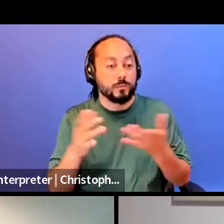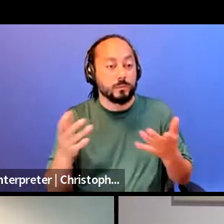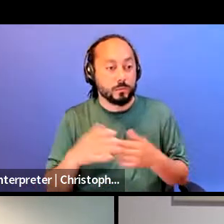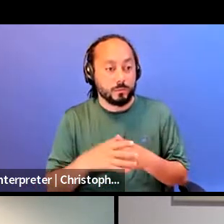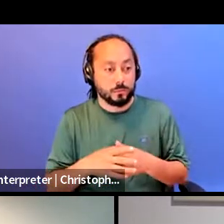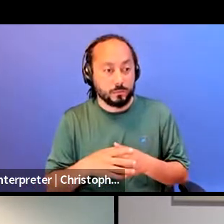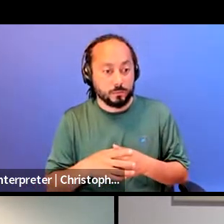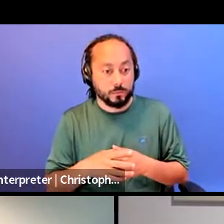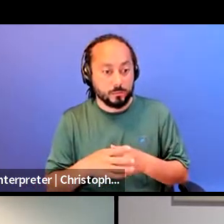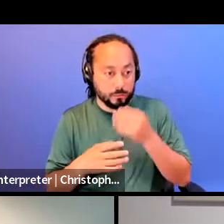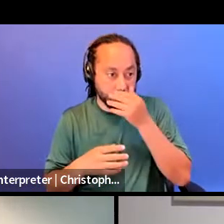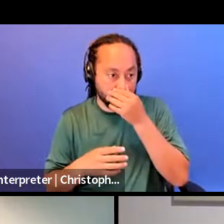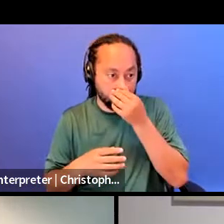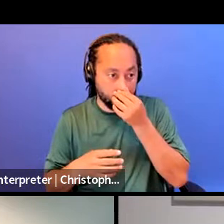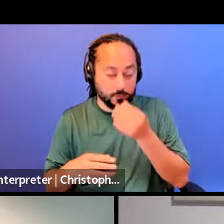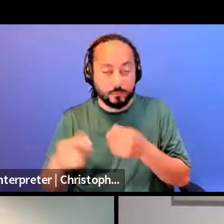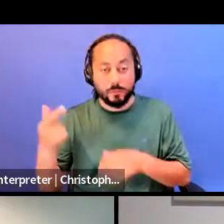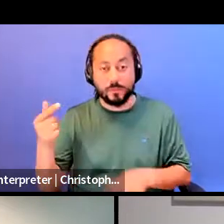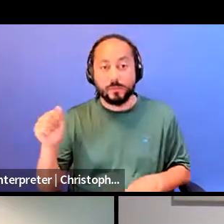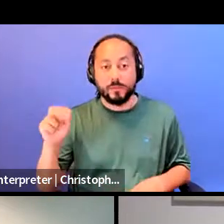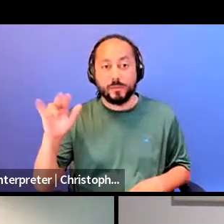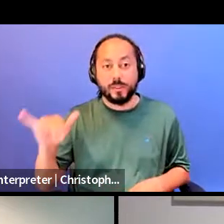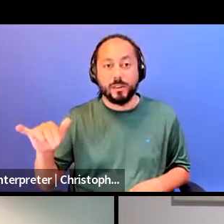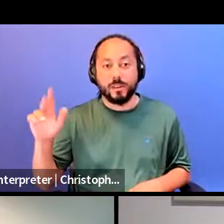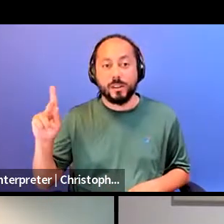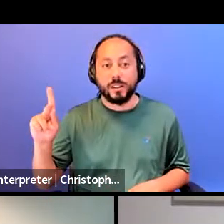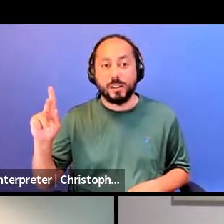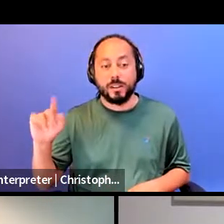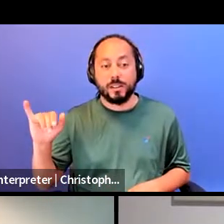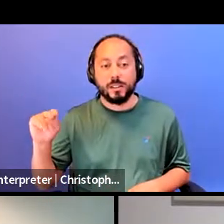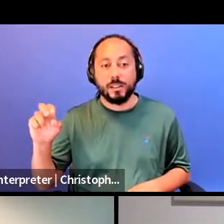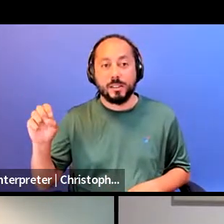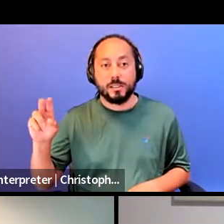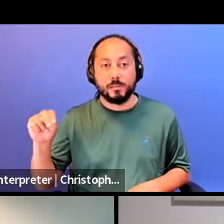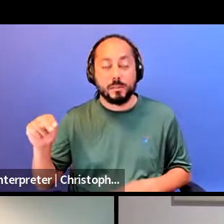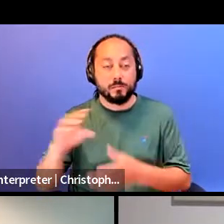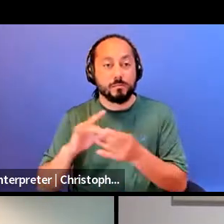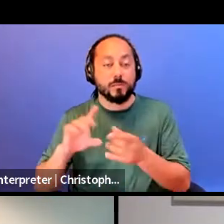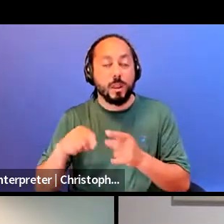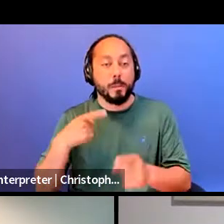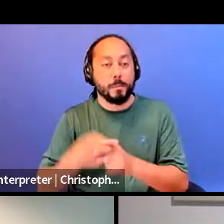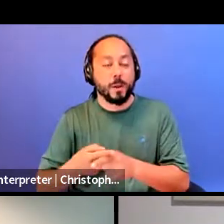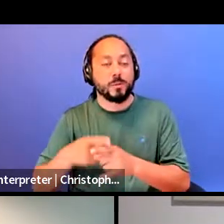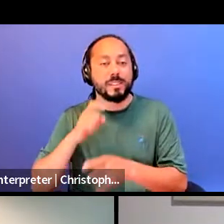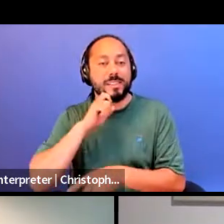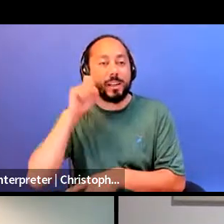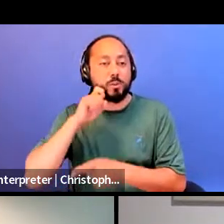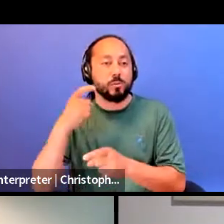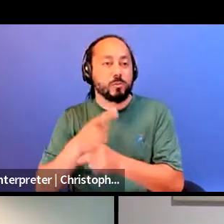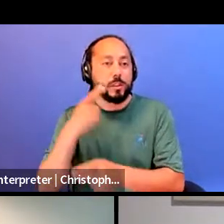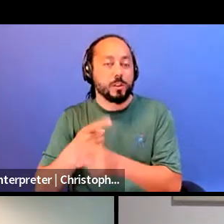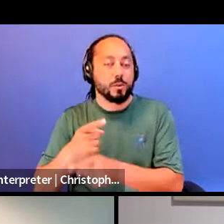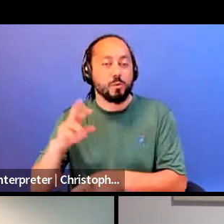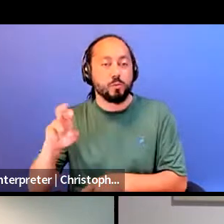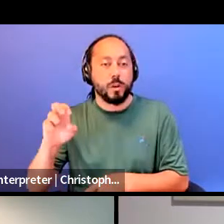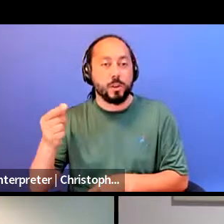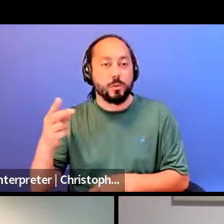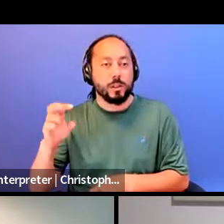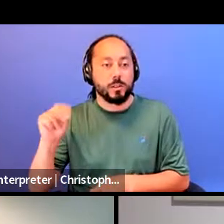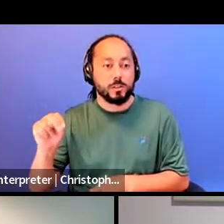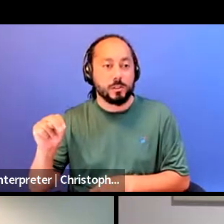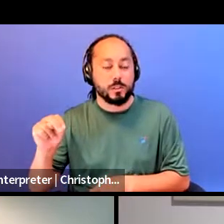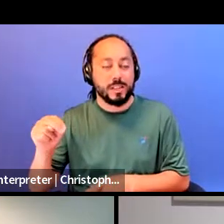know, and I think Gary Kingsman speaks about this in his work on sexual regulation, is this whole social organization of forgetting,